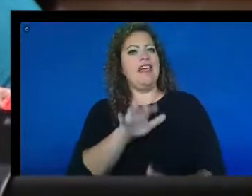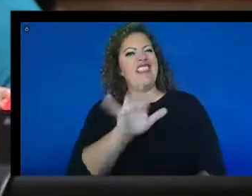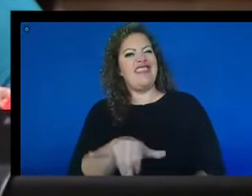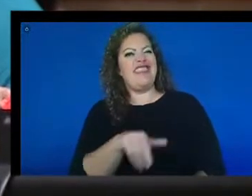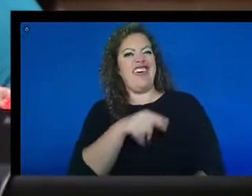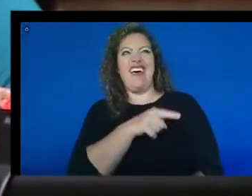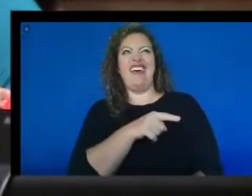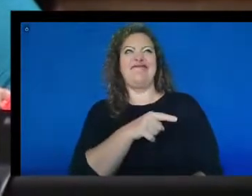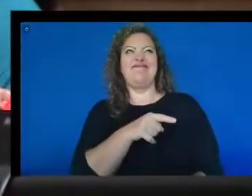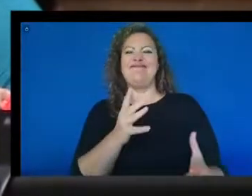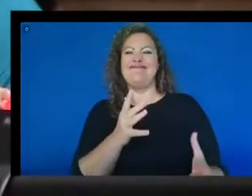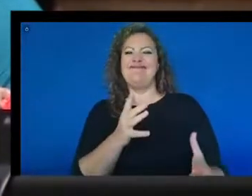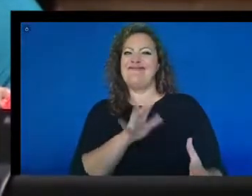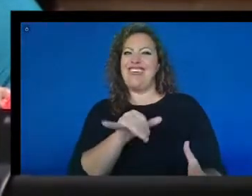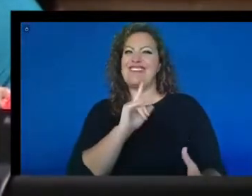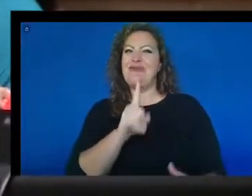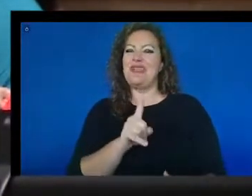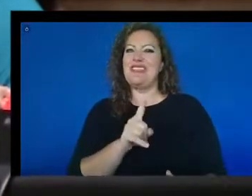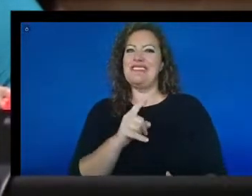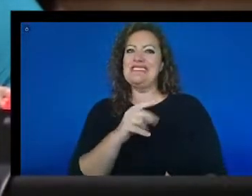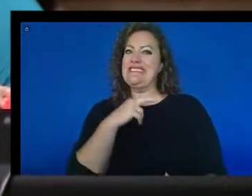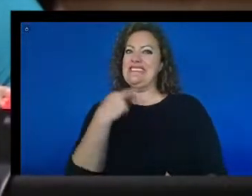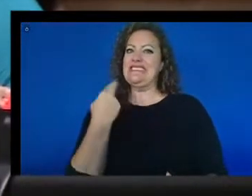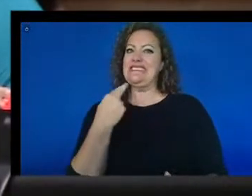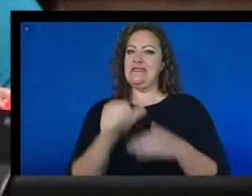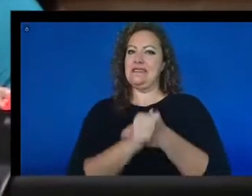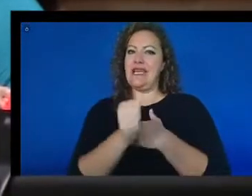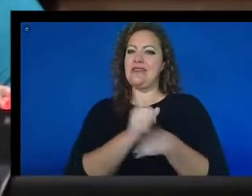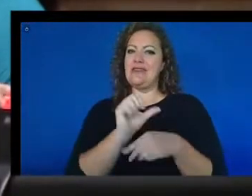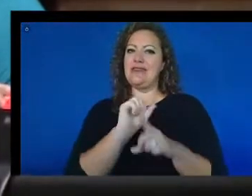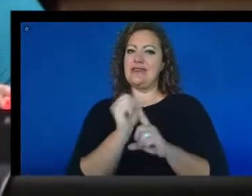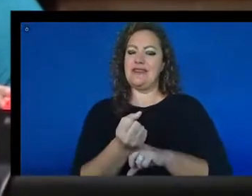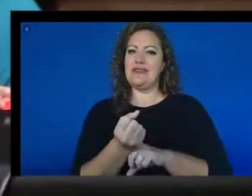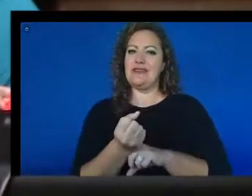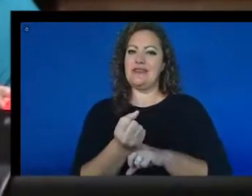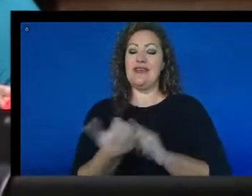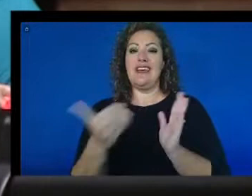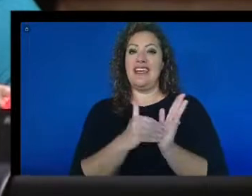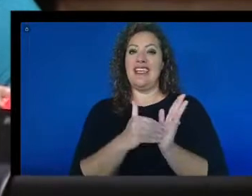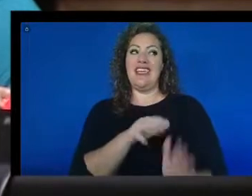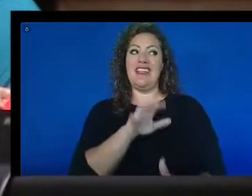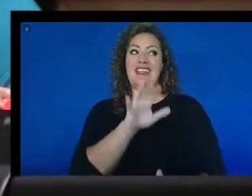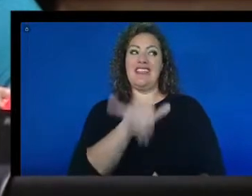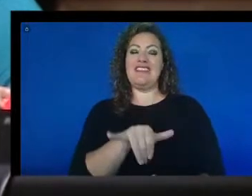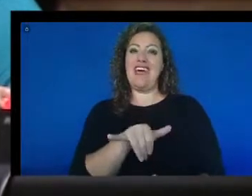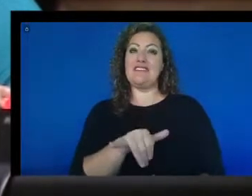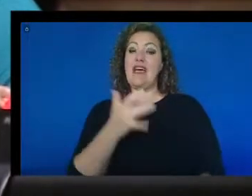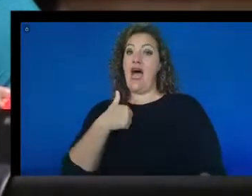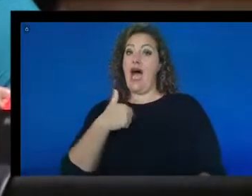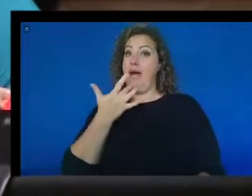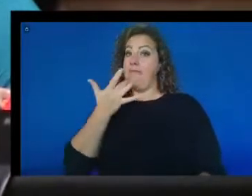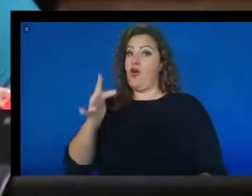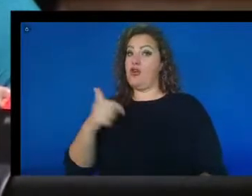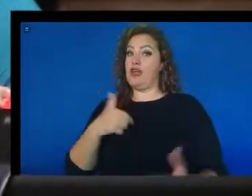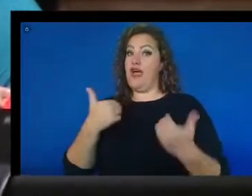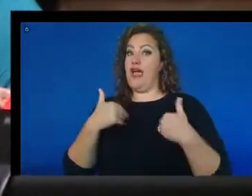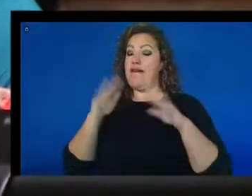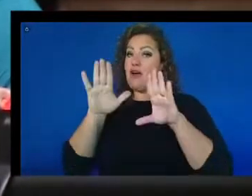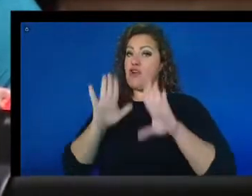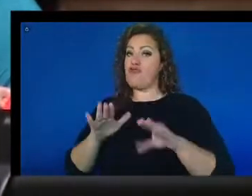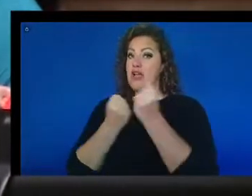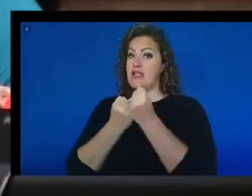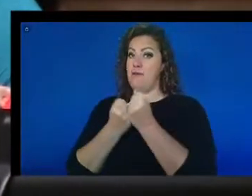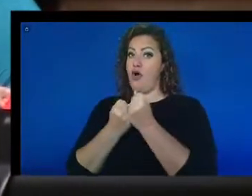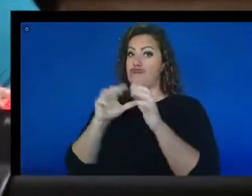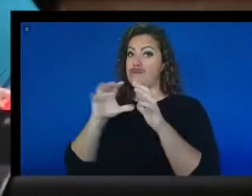risky situation. And again, I'm fortunate that I do have a great support network. But that's not the